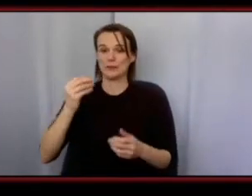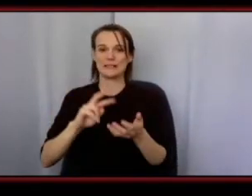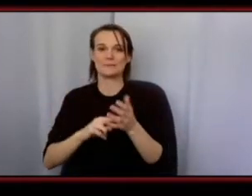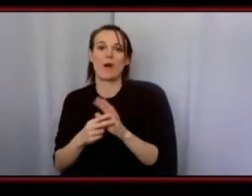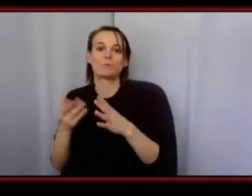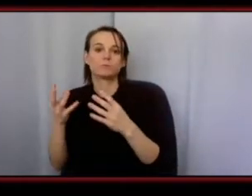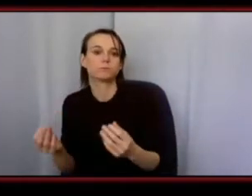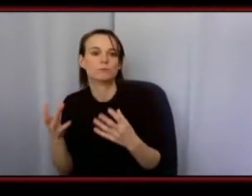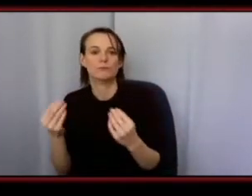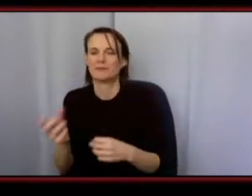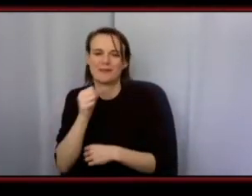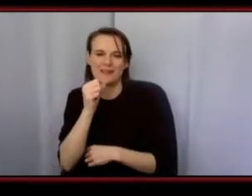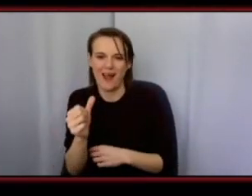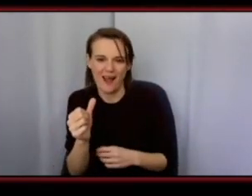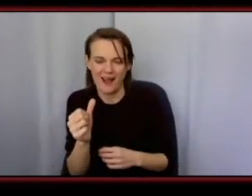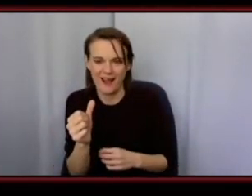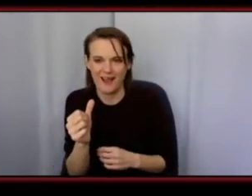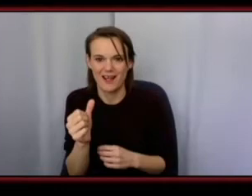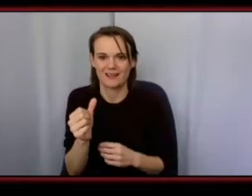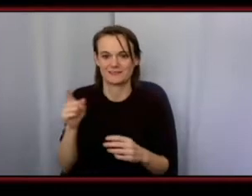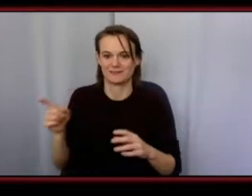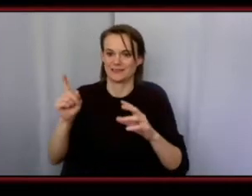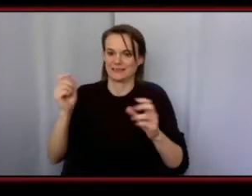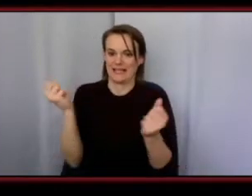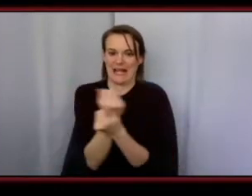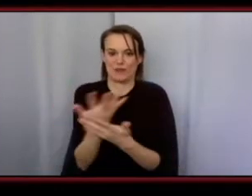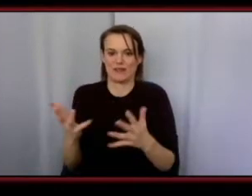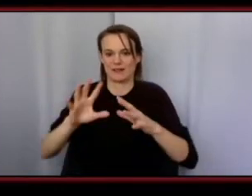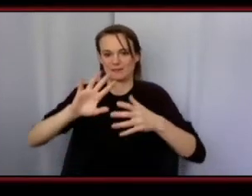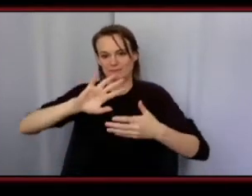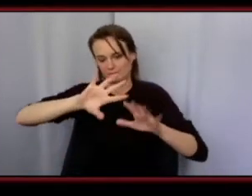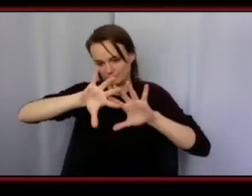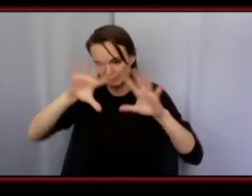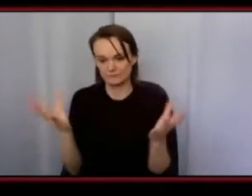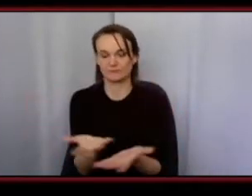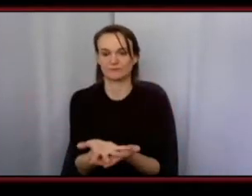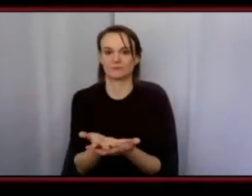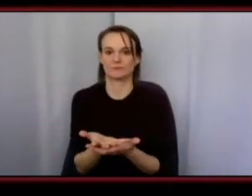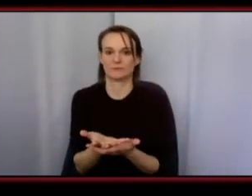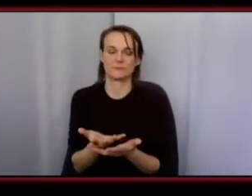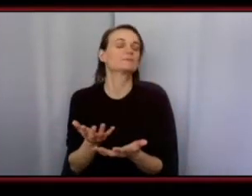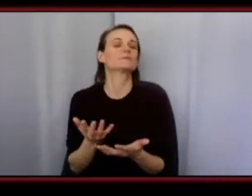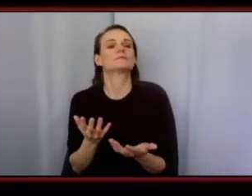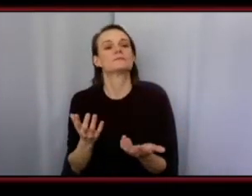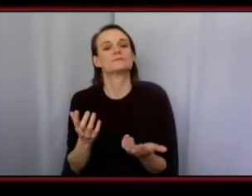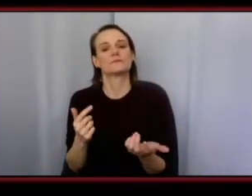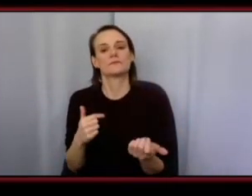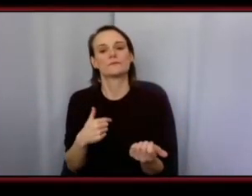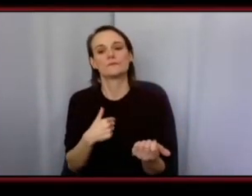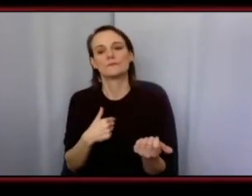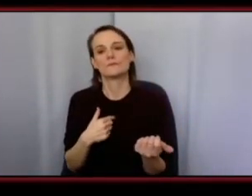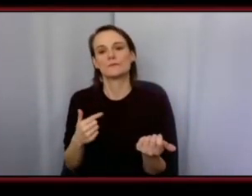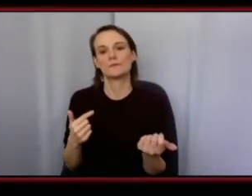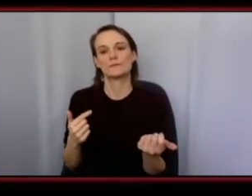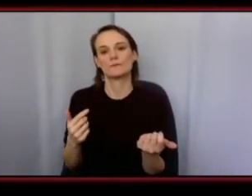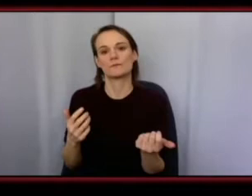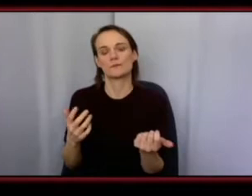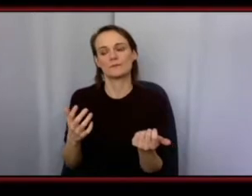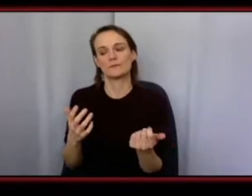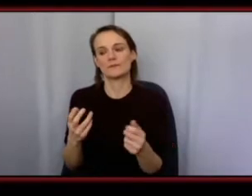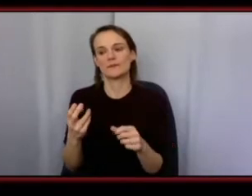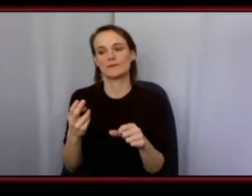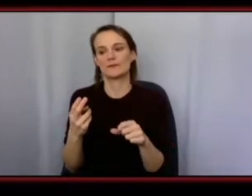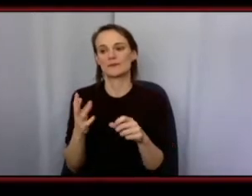all aspects of your life and i normally use my um sort of purpose for